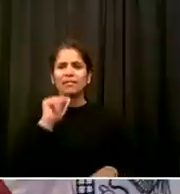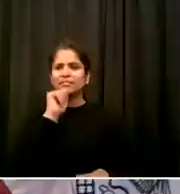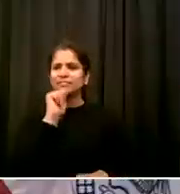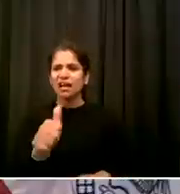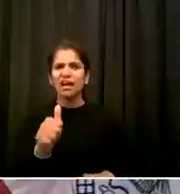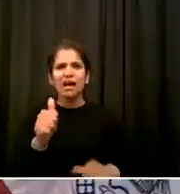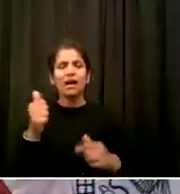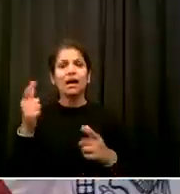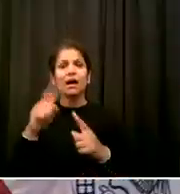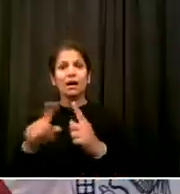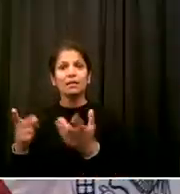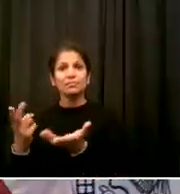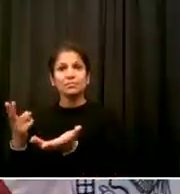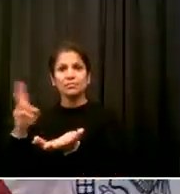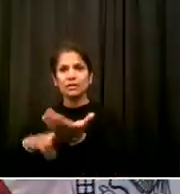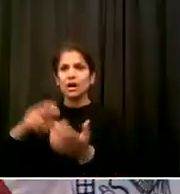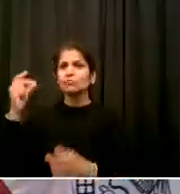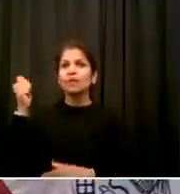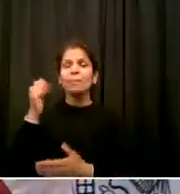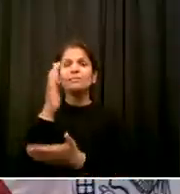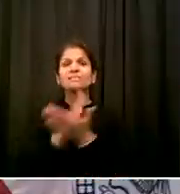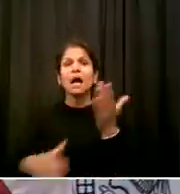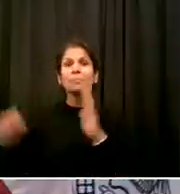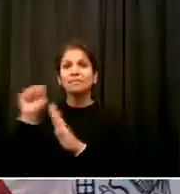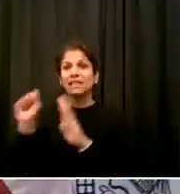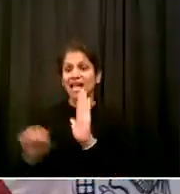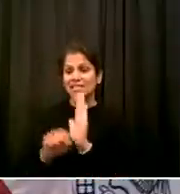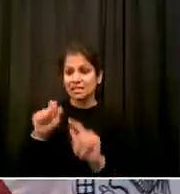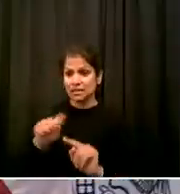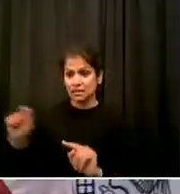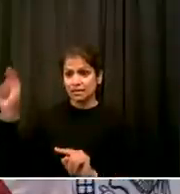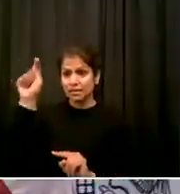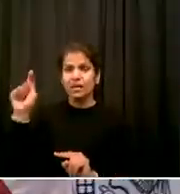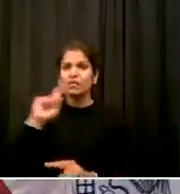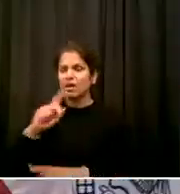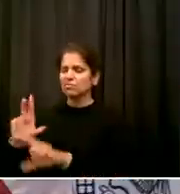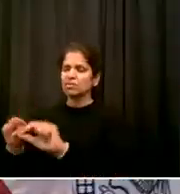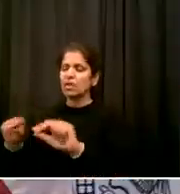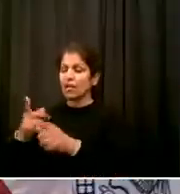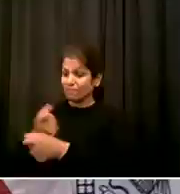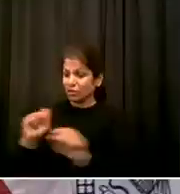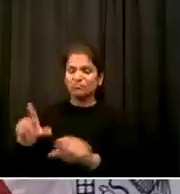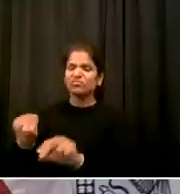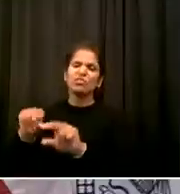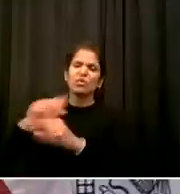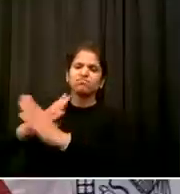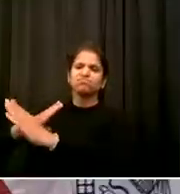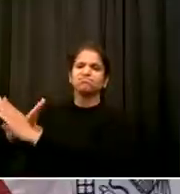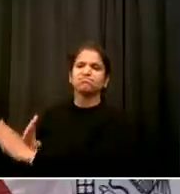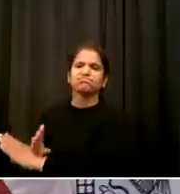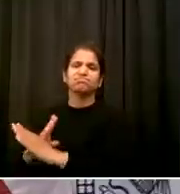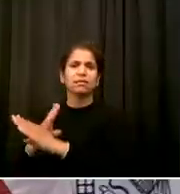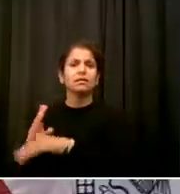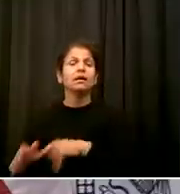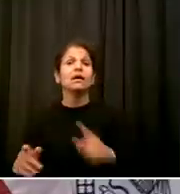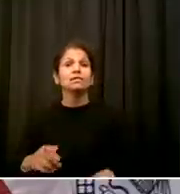country had to fight even when in theory the law was on their side the reality was not